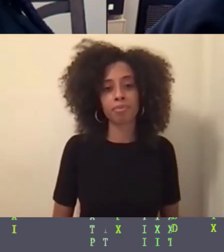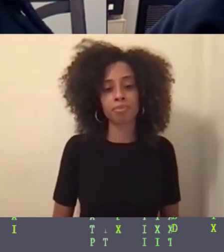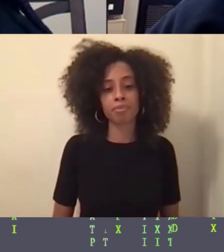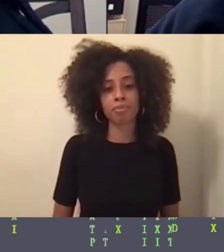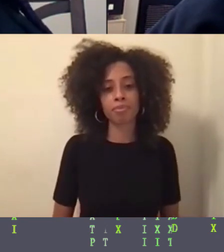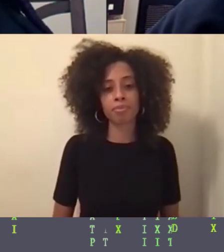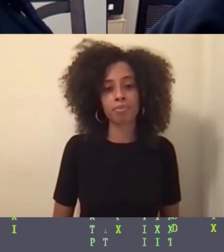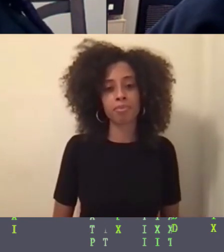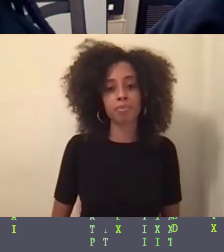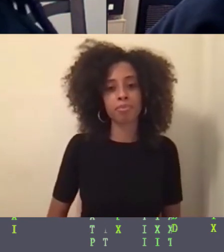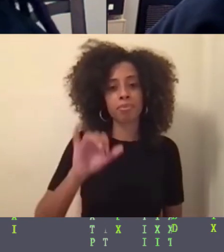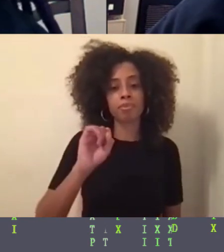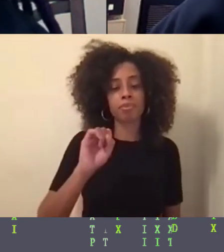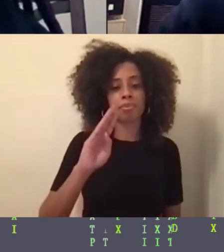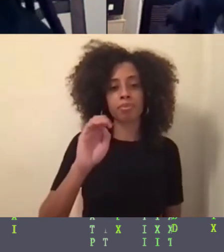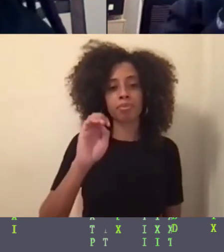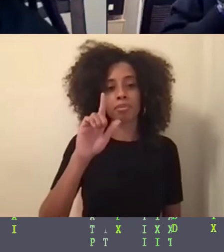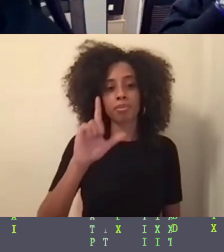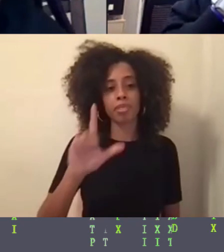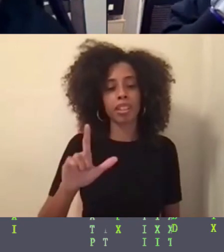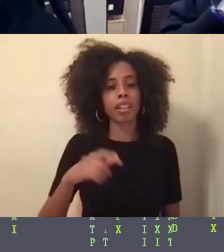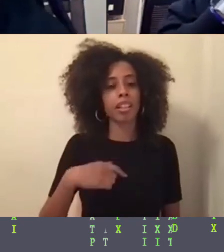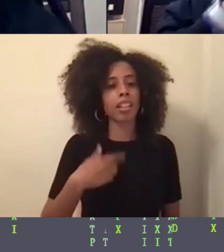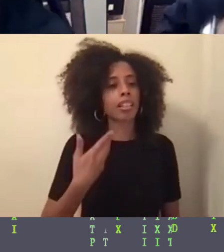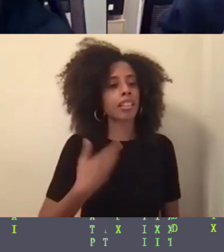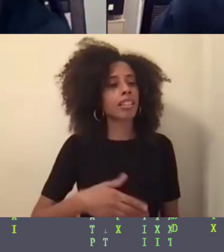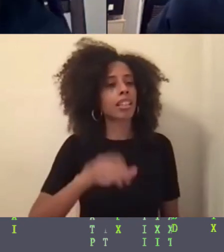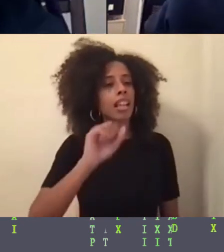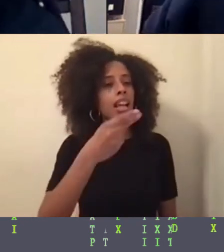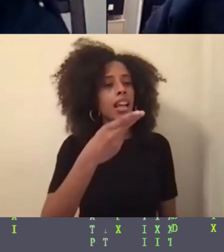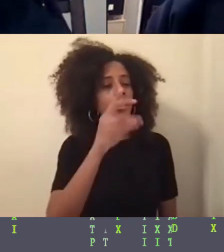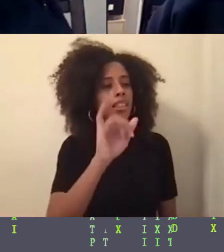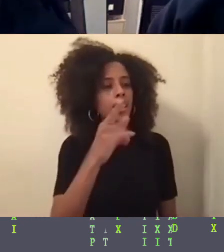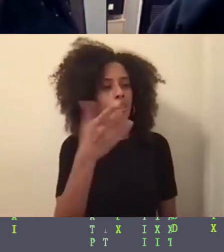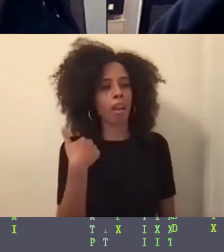Hey, Ashley, do you have any, uh, closing thoughts?